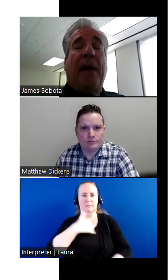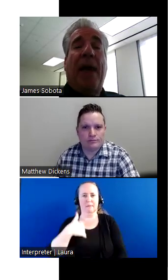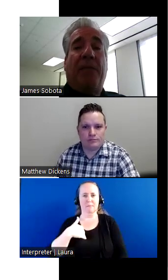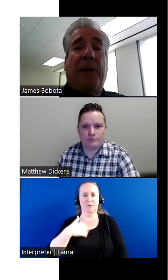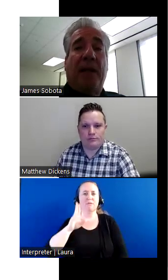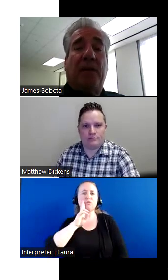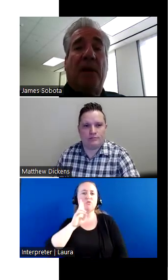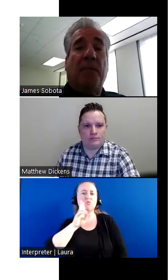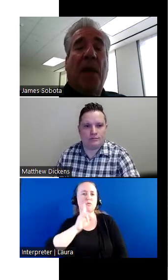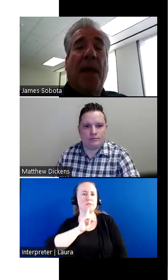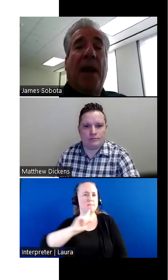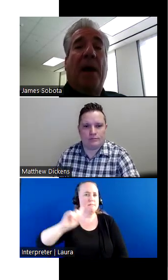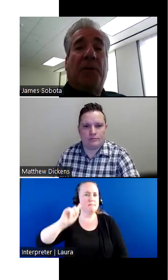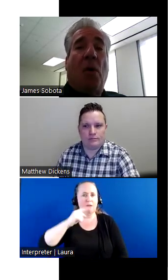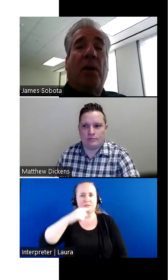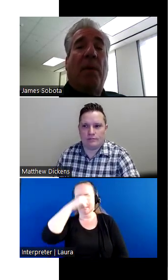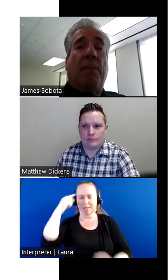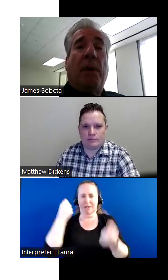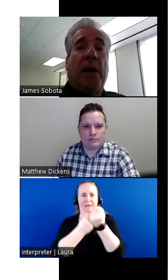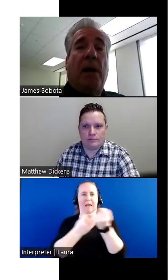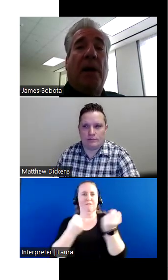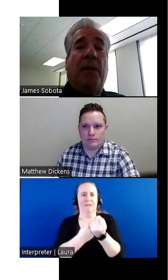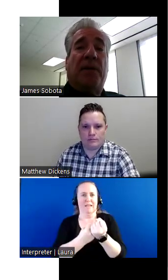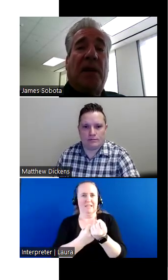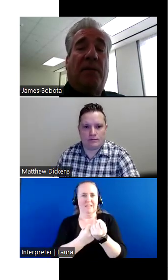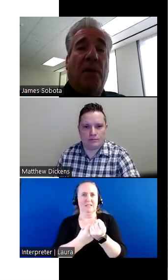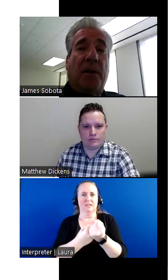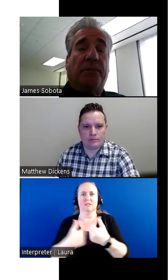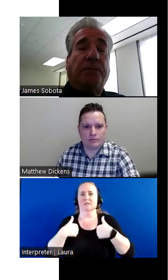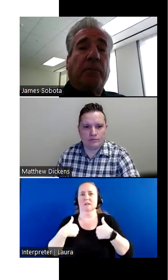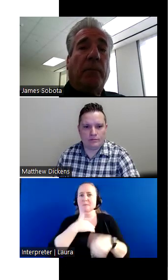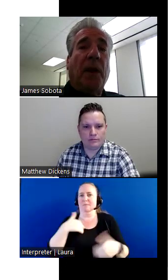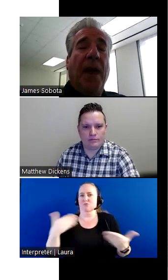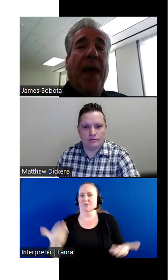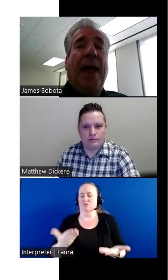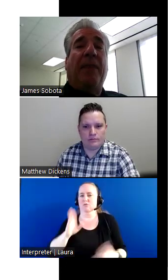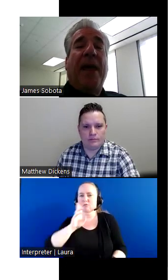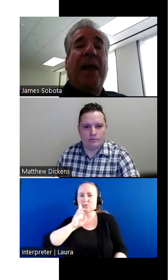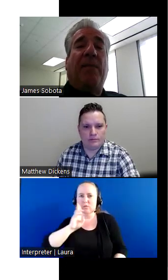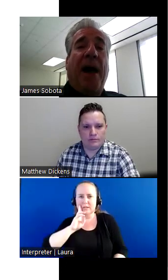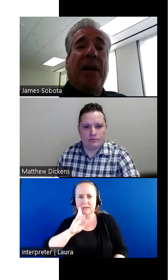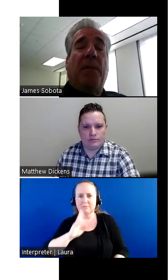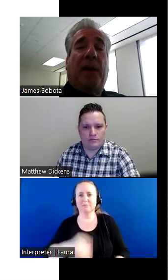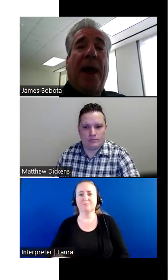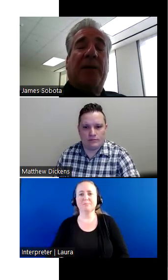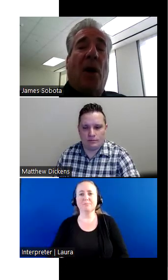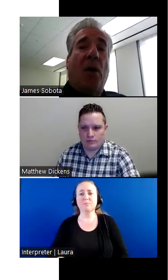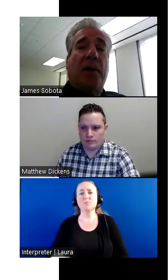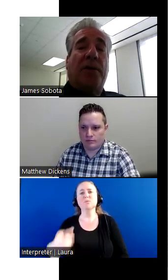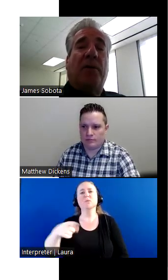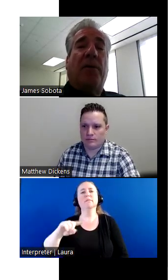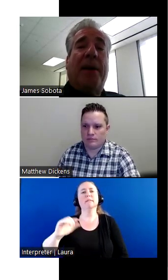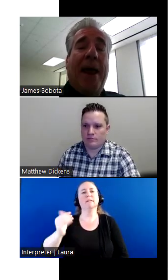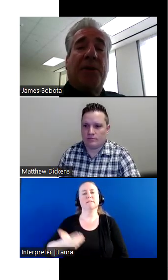black advocates. And I'm a chartered member here in the city of Houston. And they invited me last